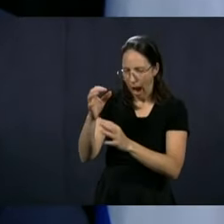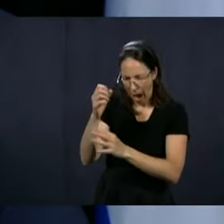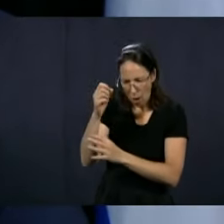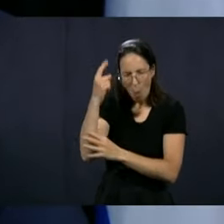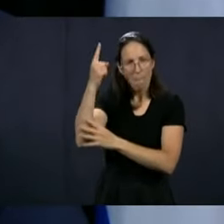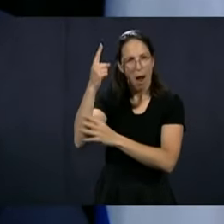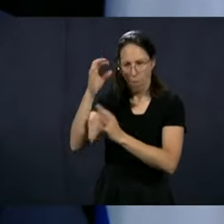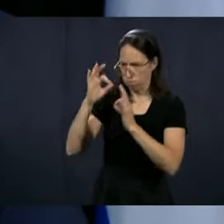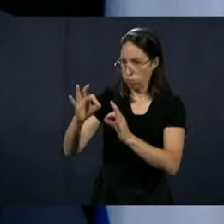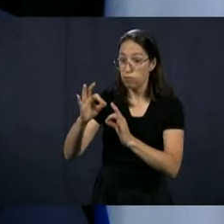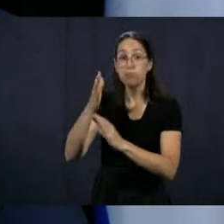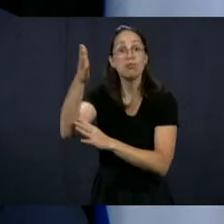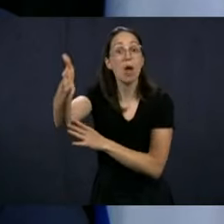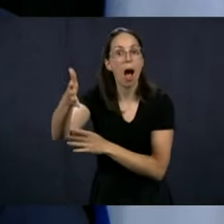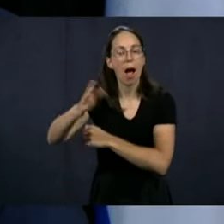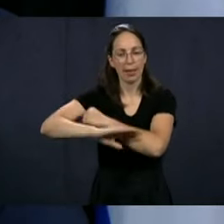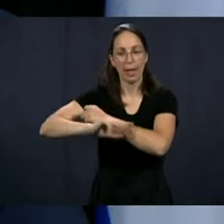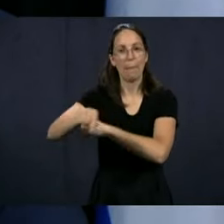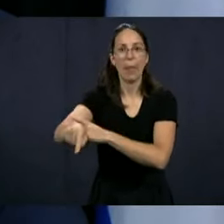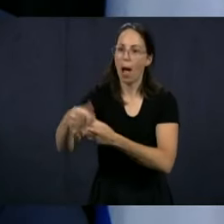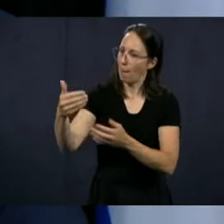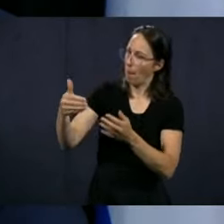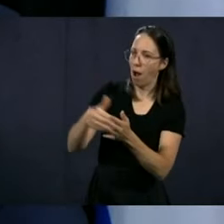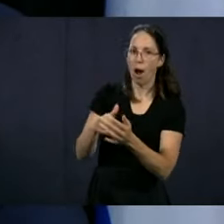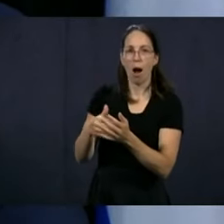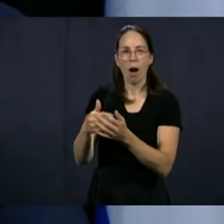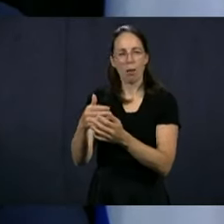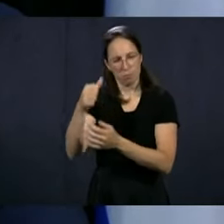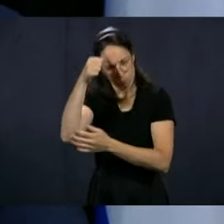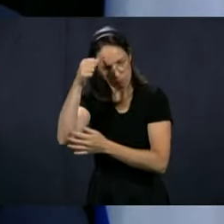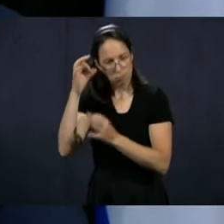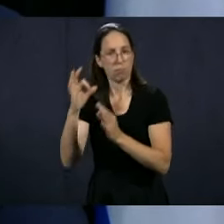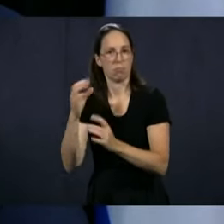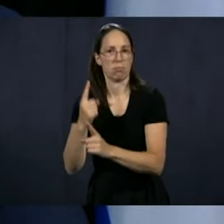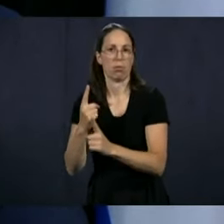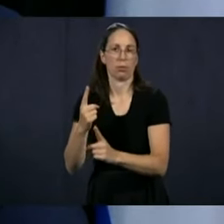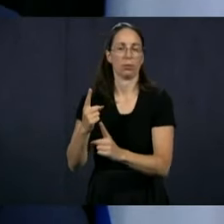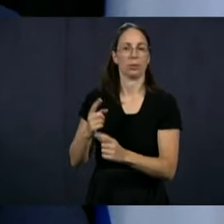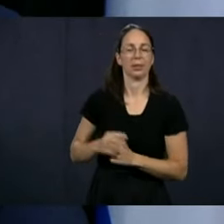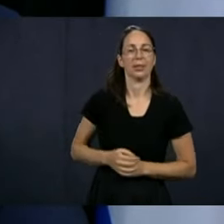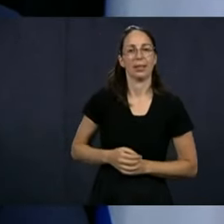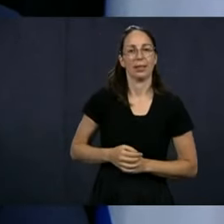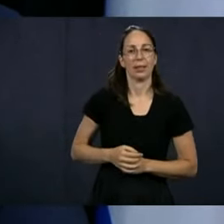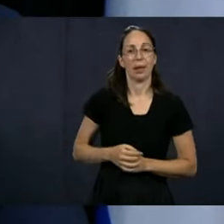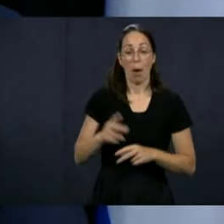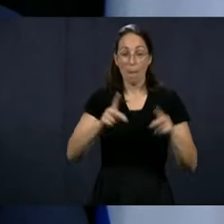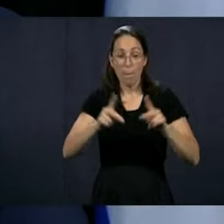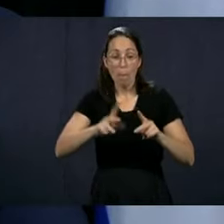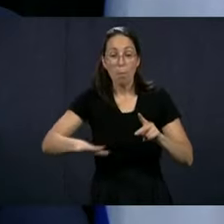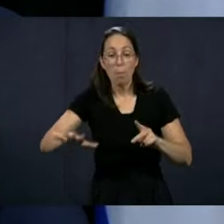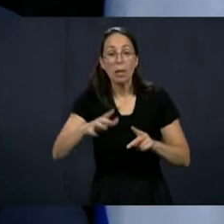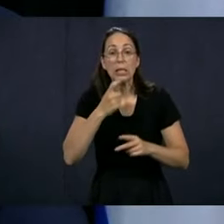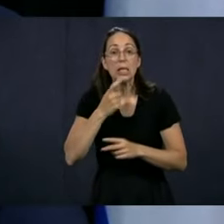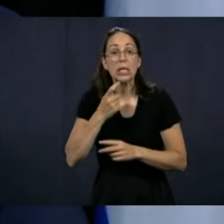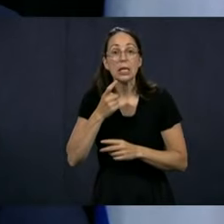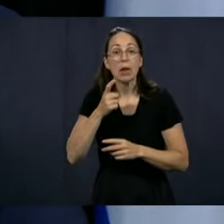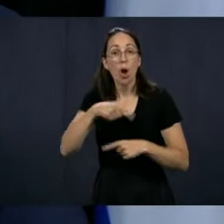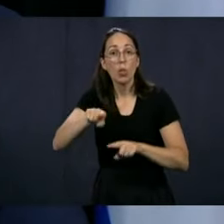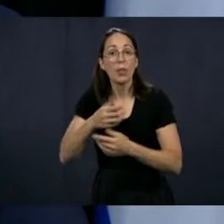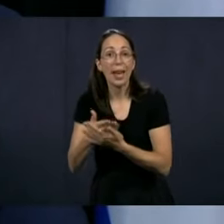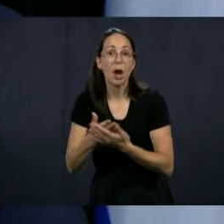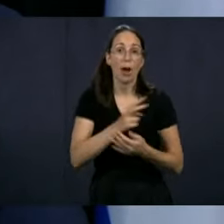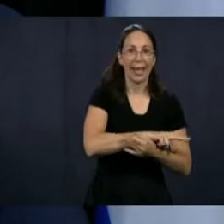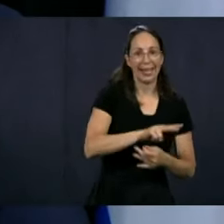in this for next year, for back to school next year. So, once again, young population